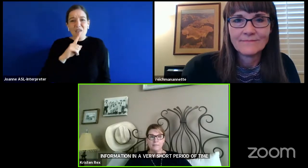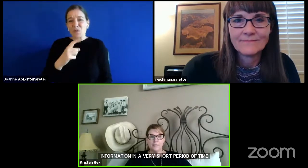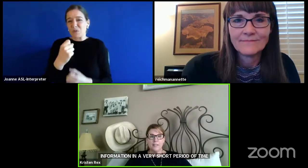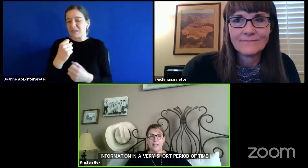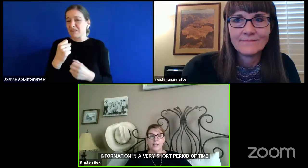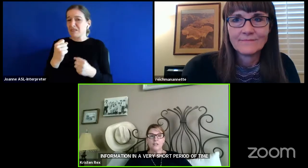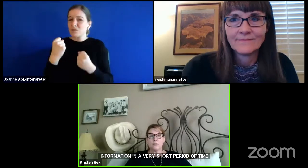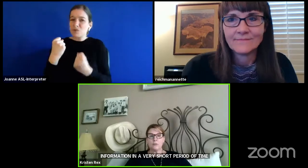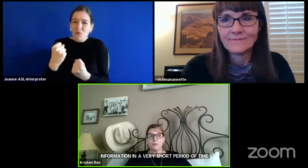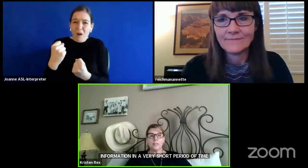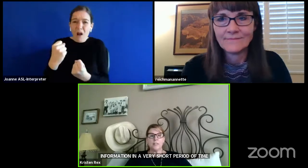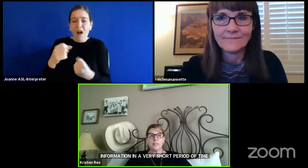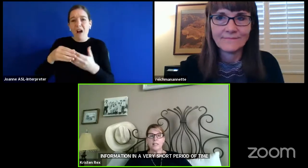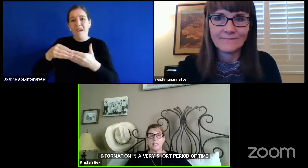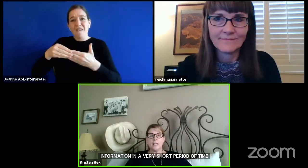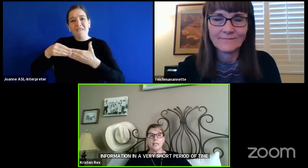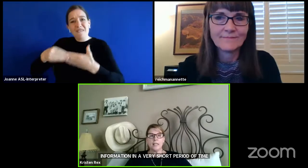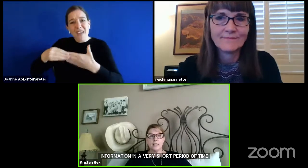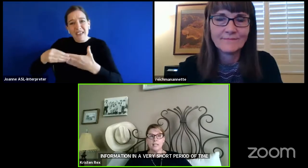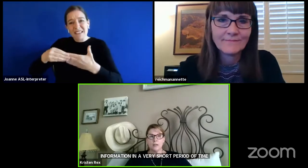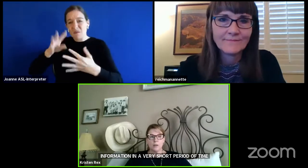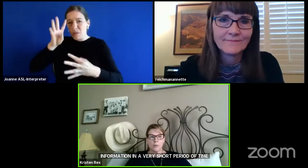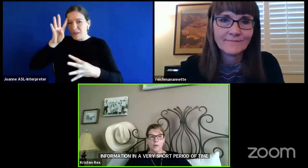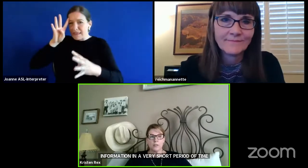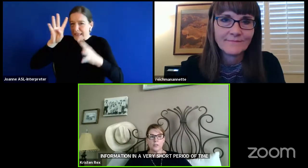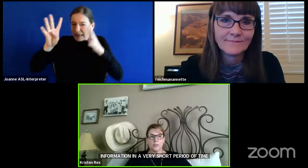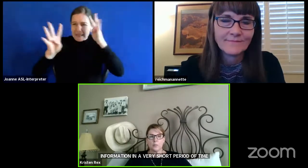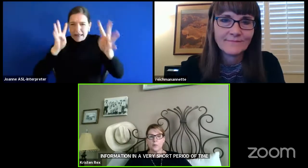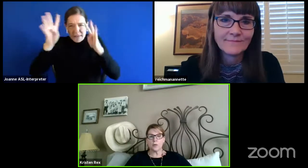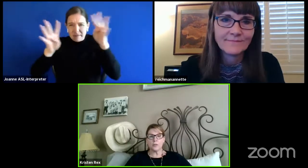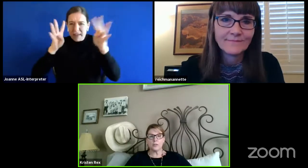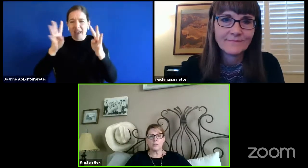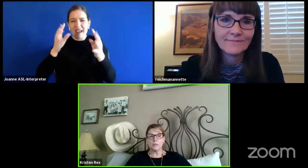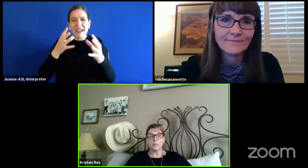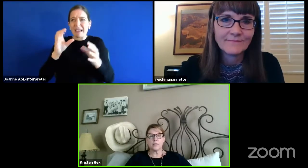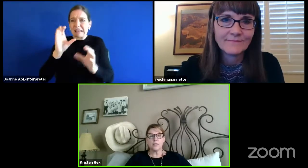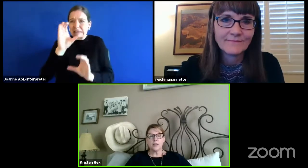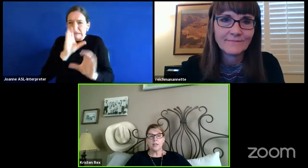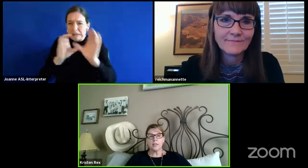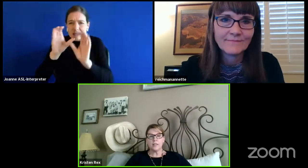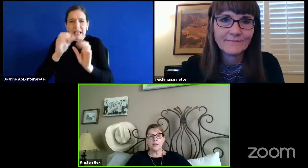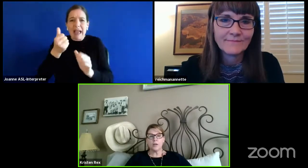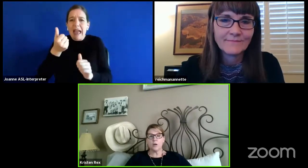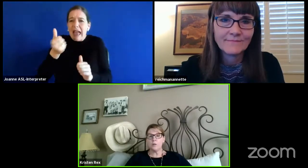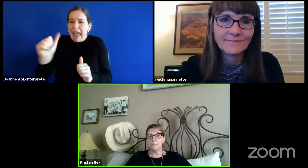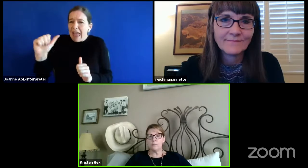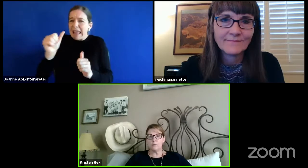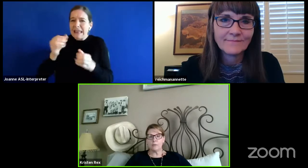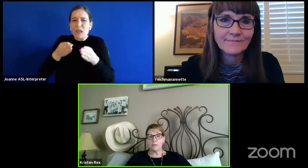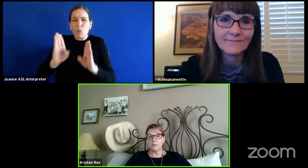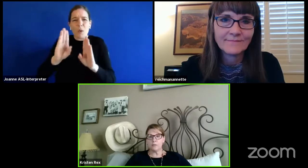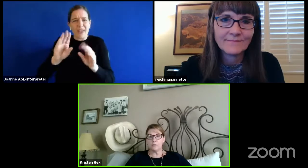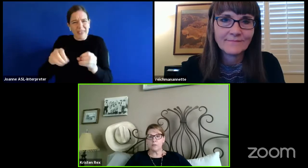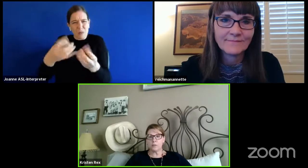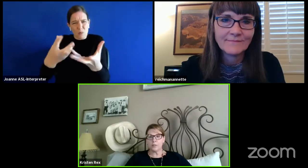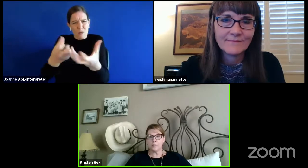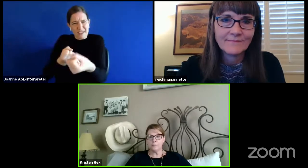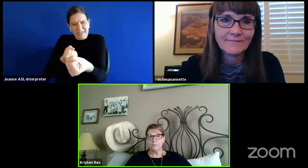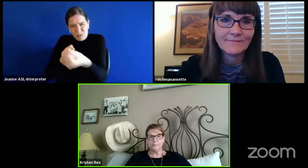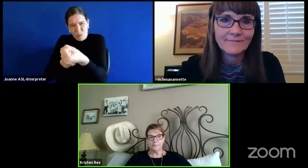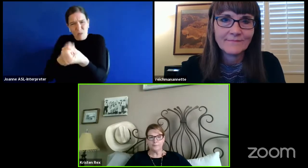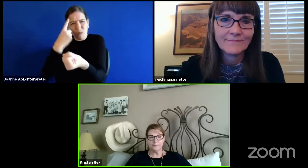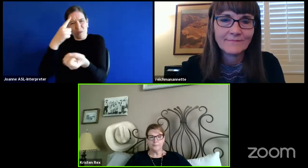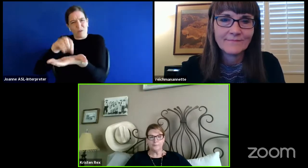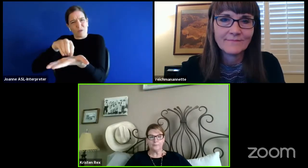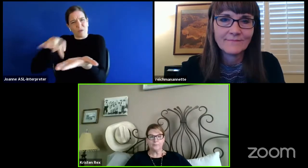and truly seeking any and all ways to support our students as they are home for the remainder of the school year.